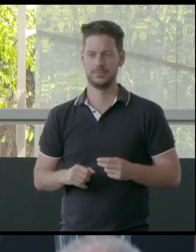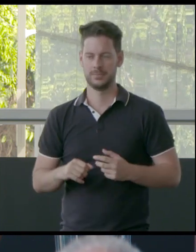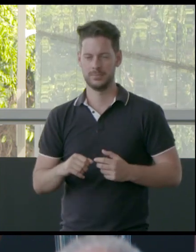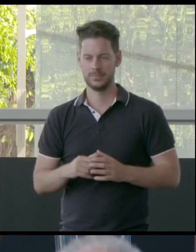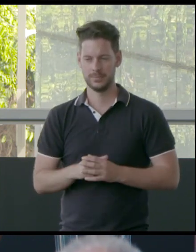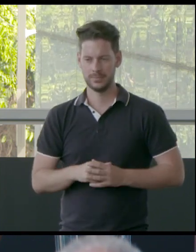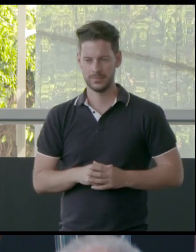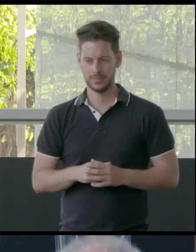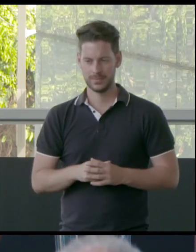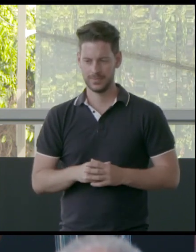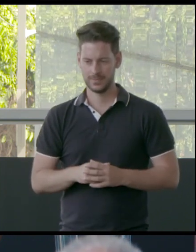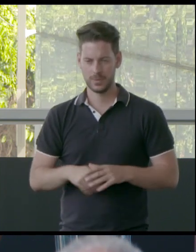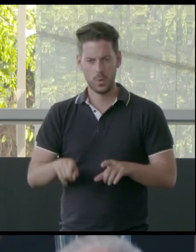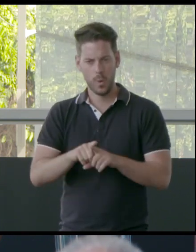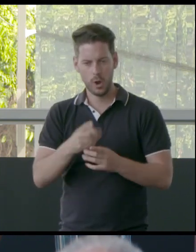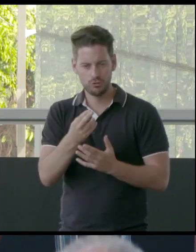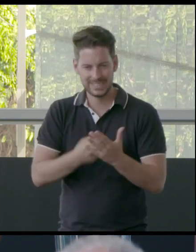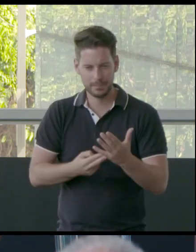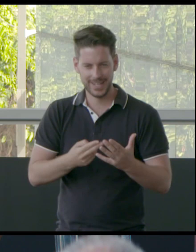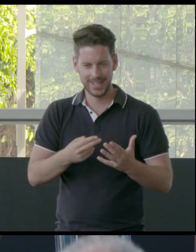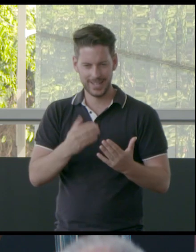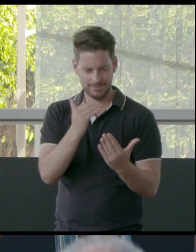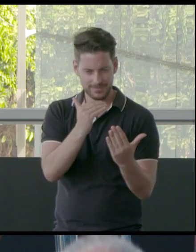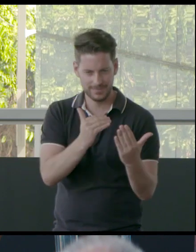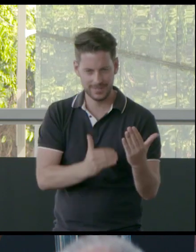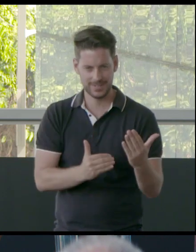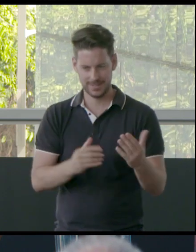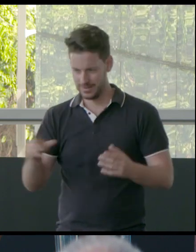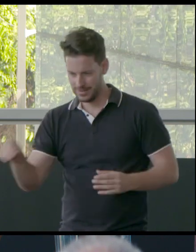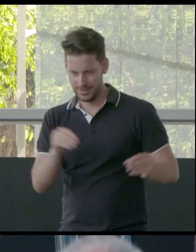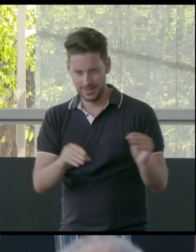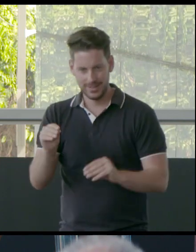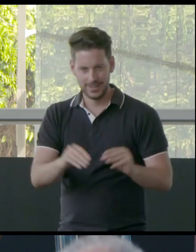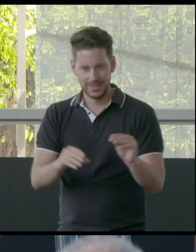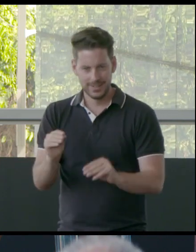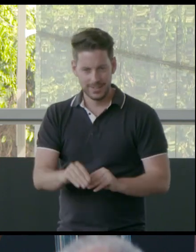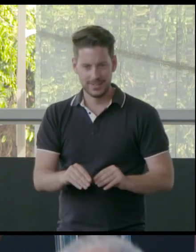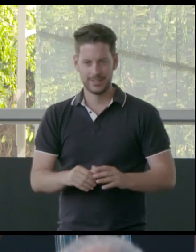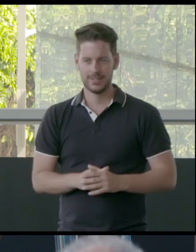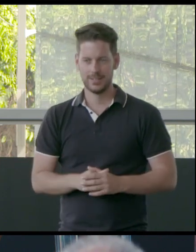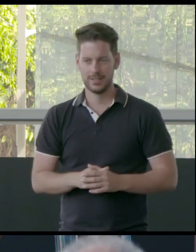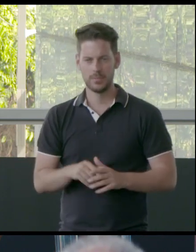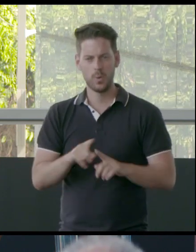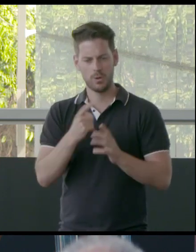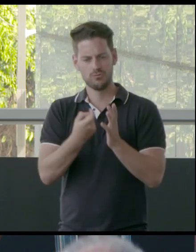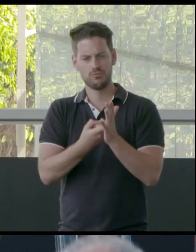It's also recipes and ingredients. But ultimately, they're the raw material. So we